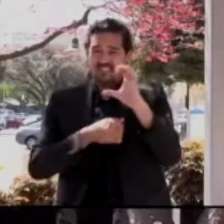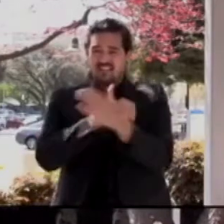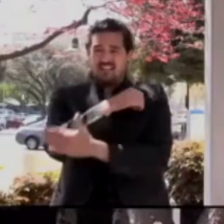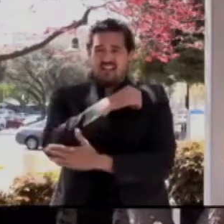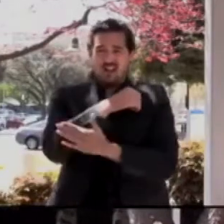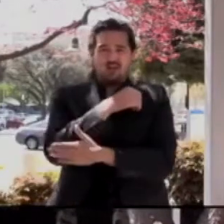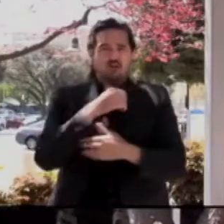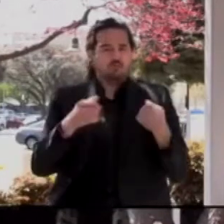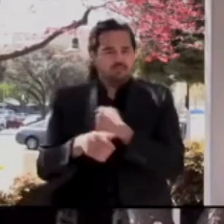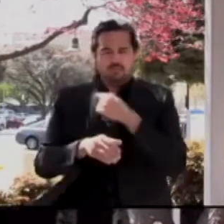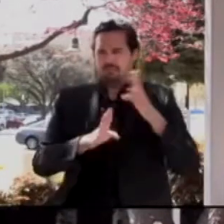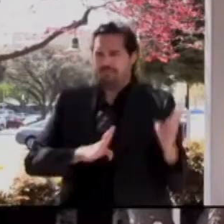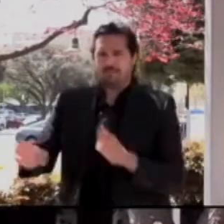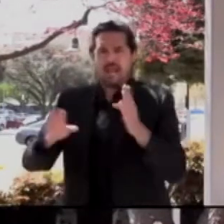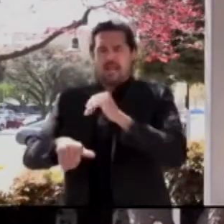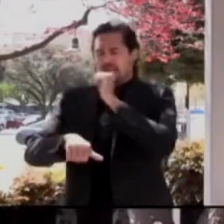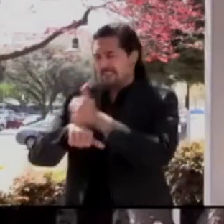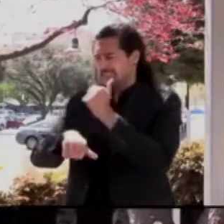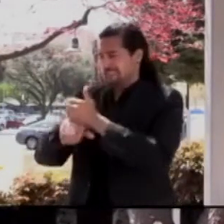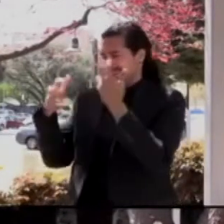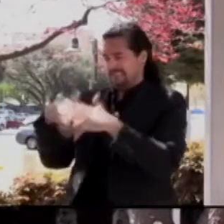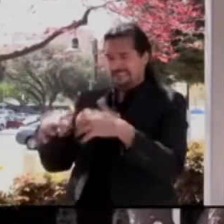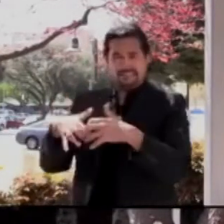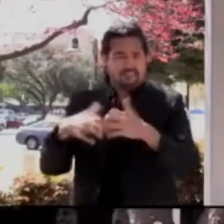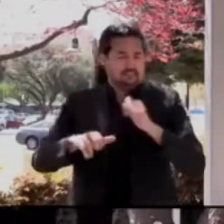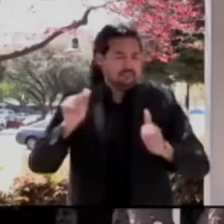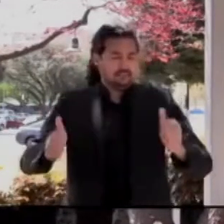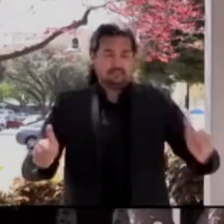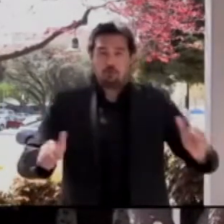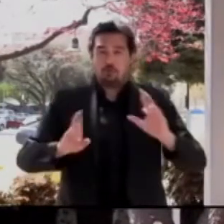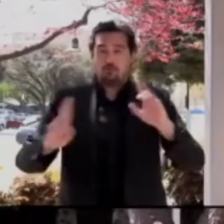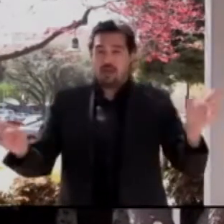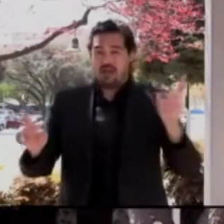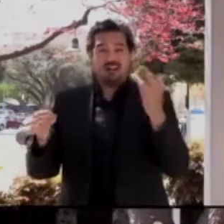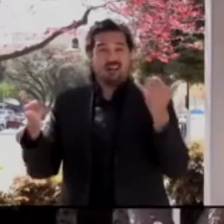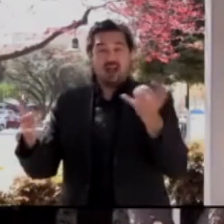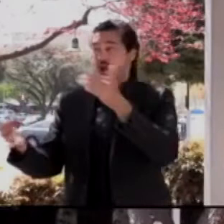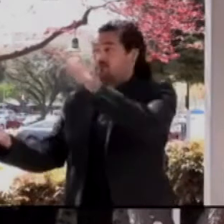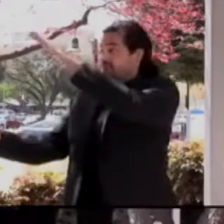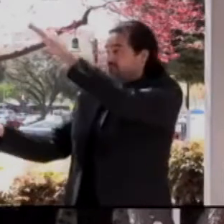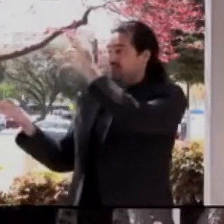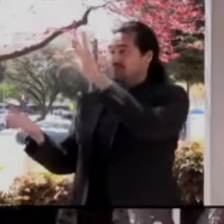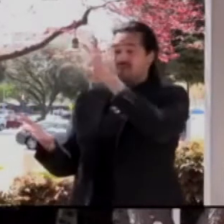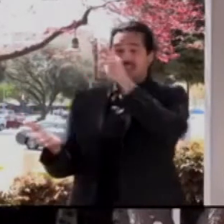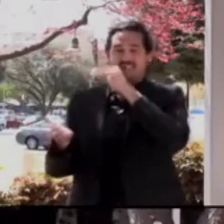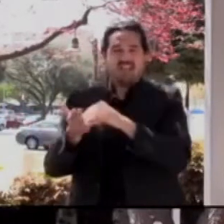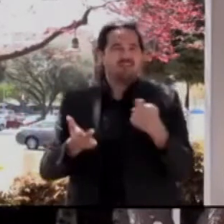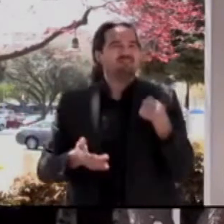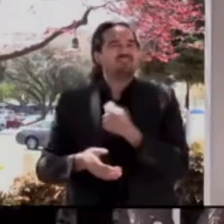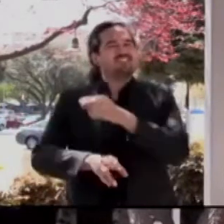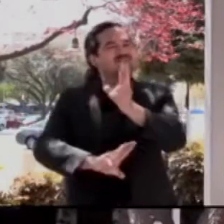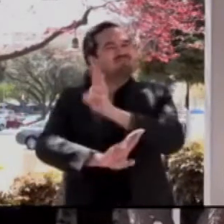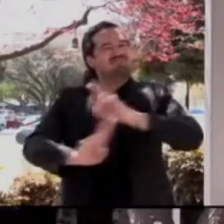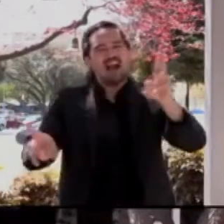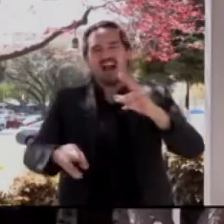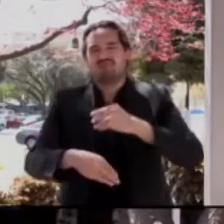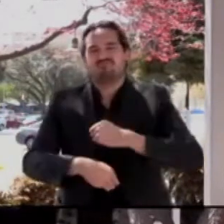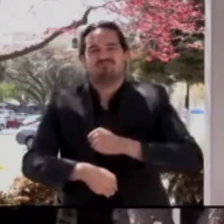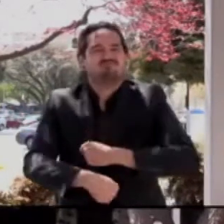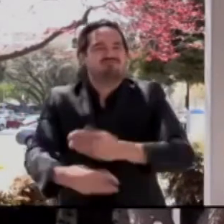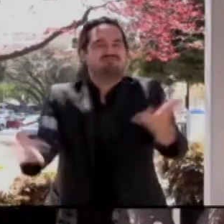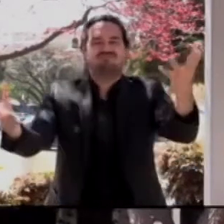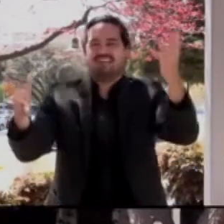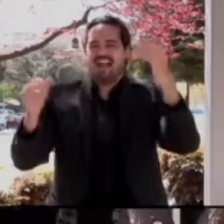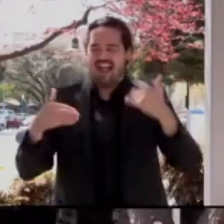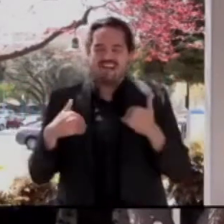able to deliver over 200,000 vaccines a week. And so we've been waiting for this day for a long, long time. And